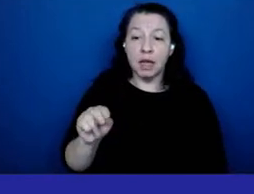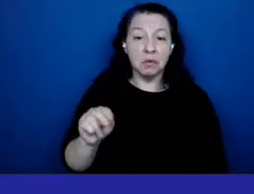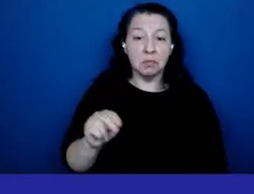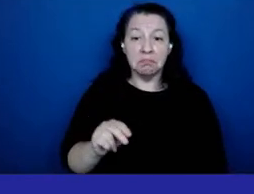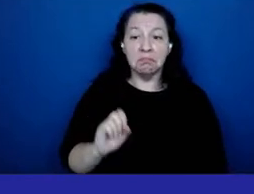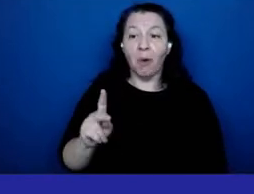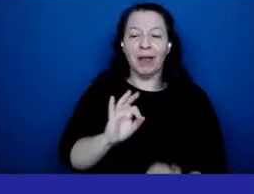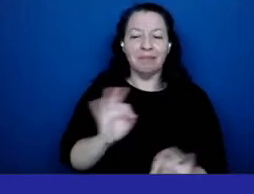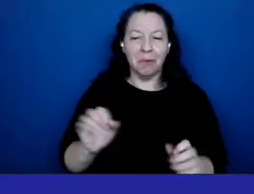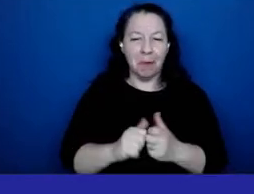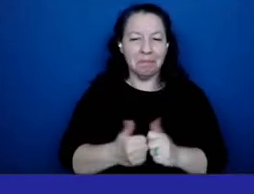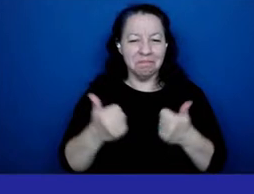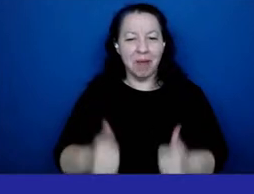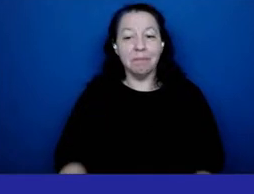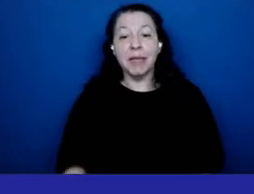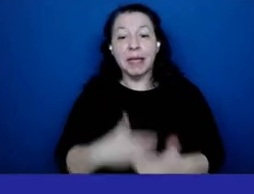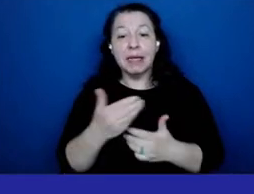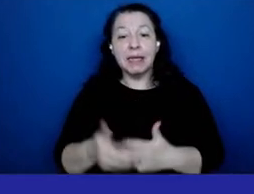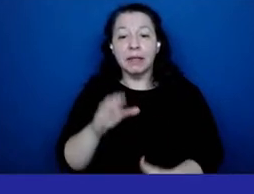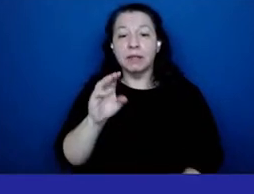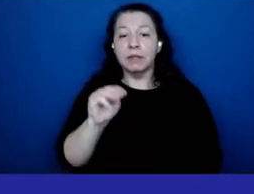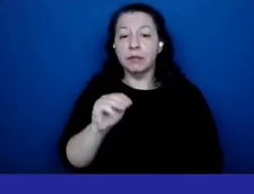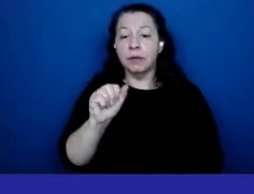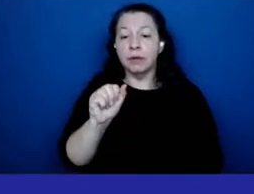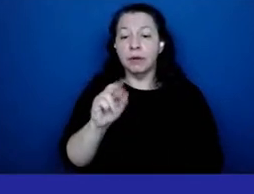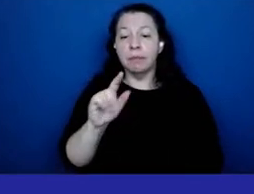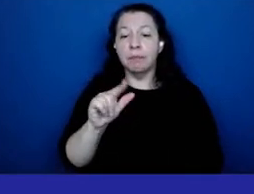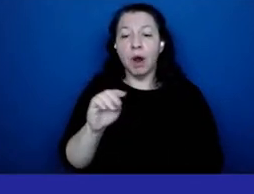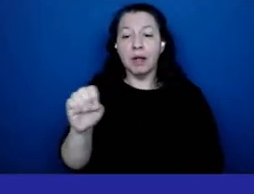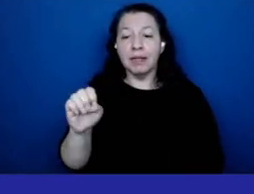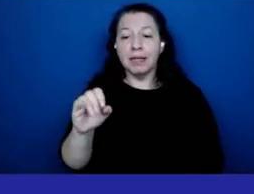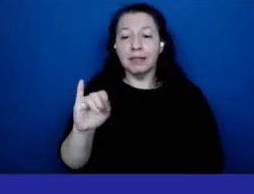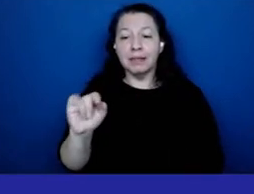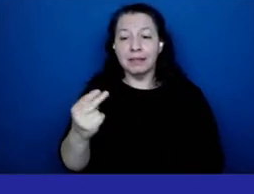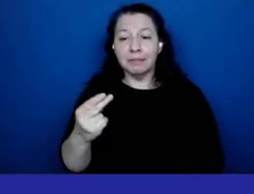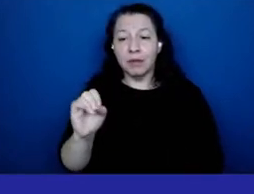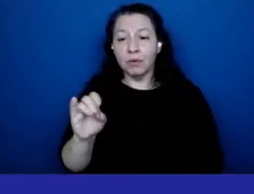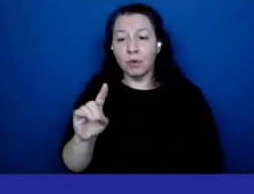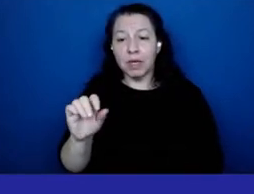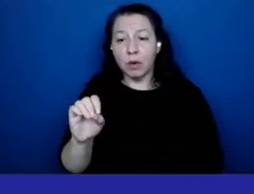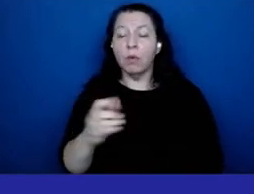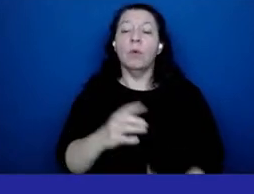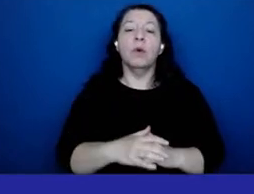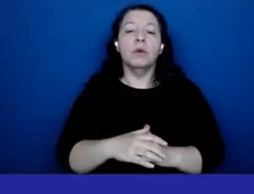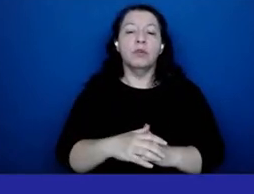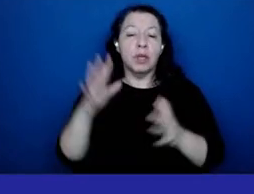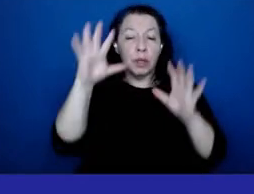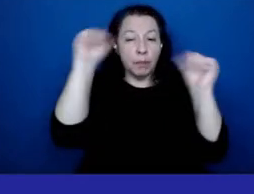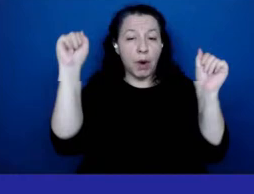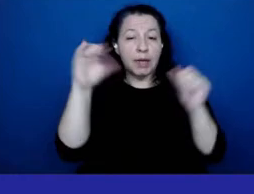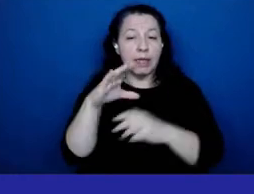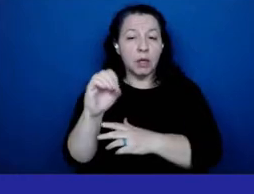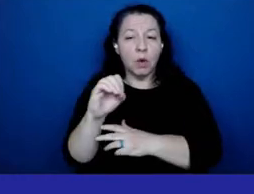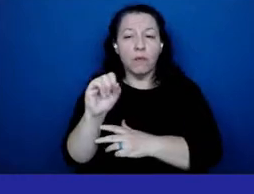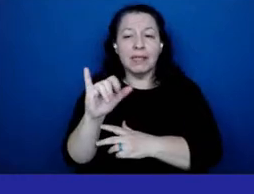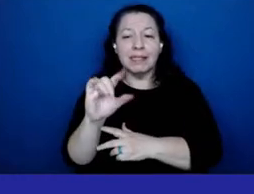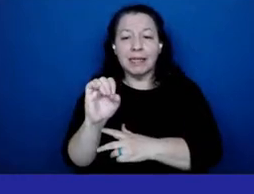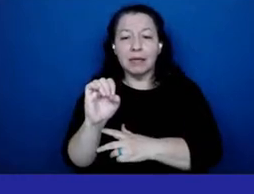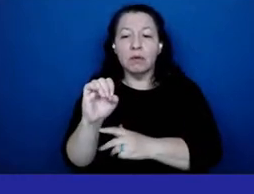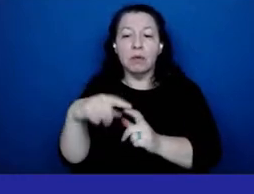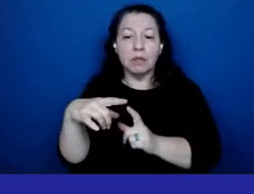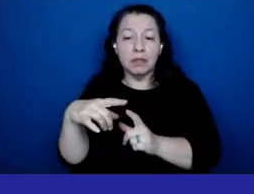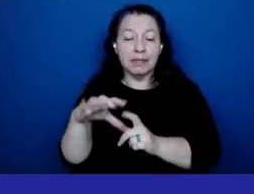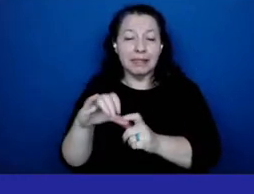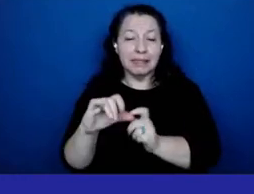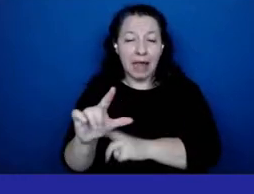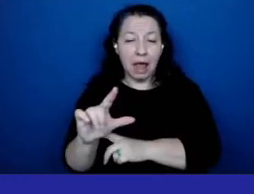the president and ceo of the sickle cell awareness foundation corp and the